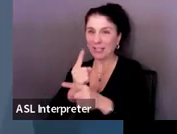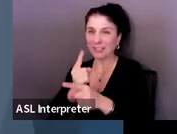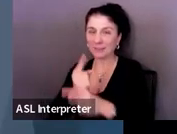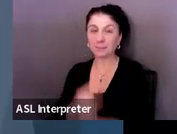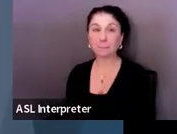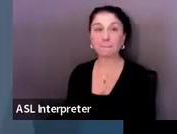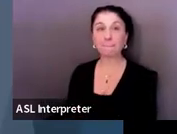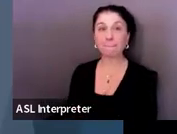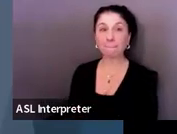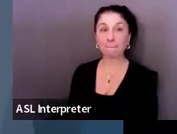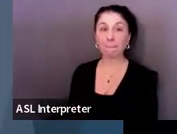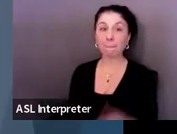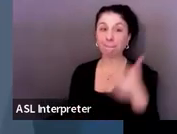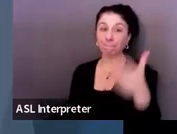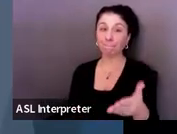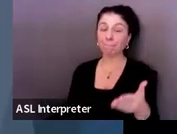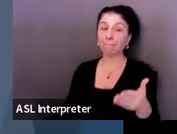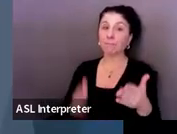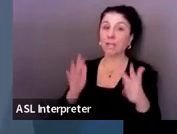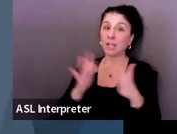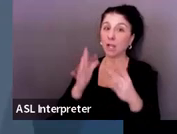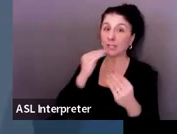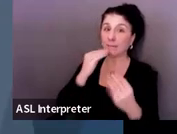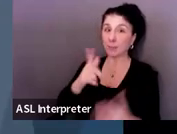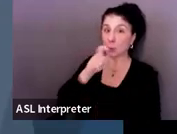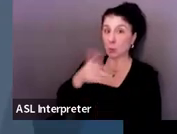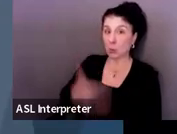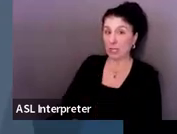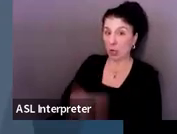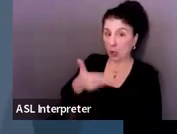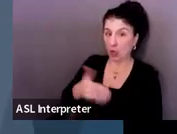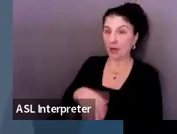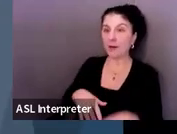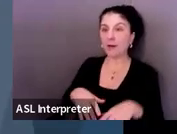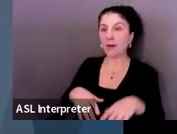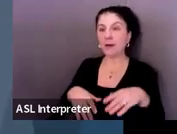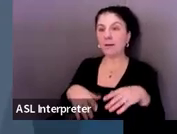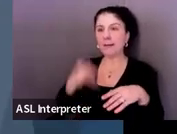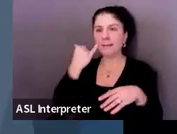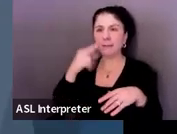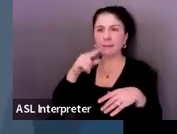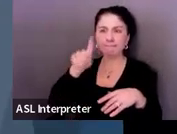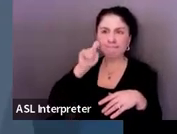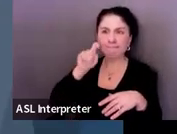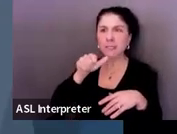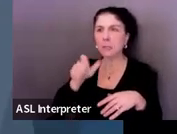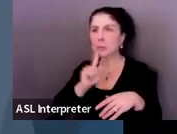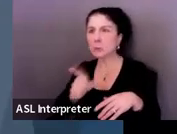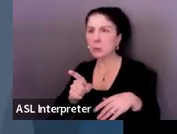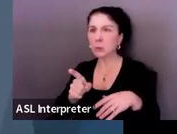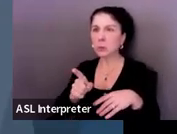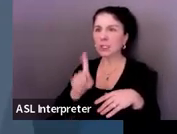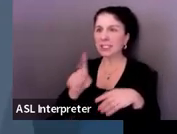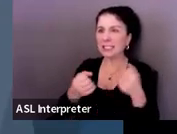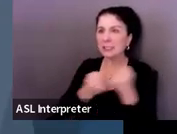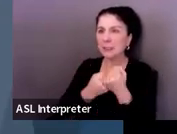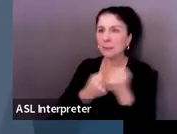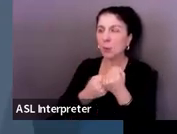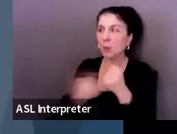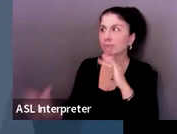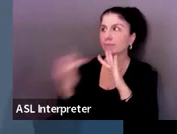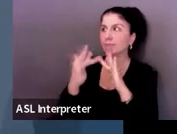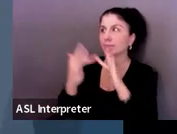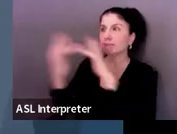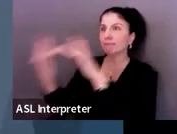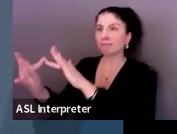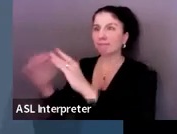And our contact information once again. If you have any questions or we can support you in any way, please reach out to us.